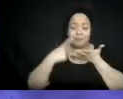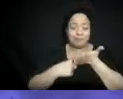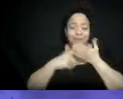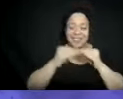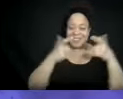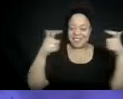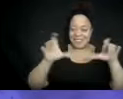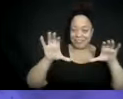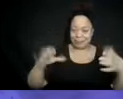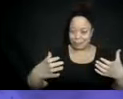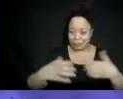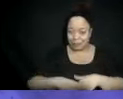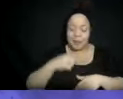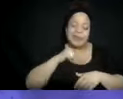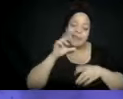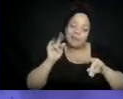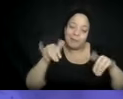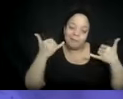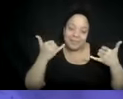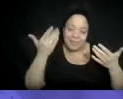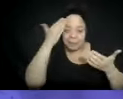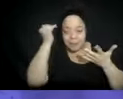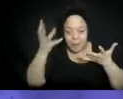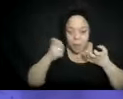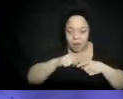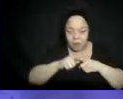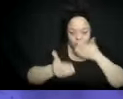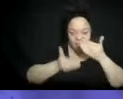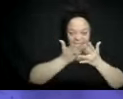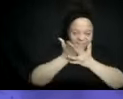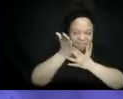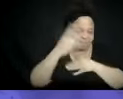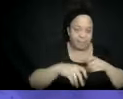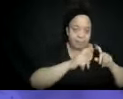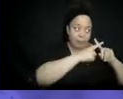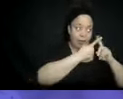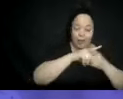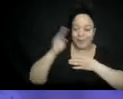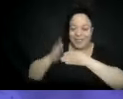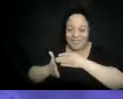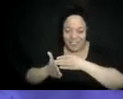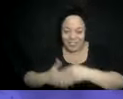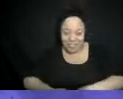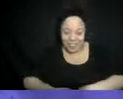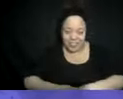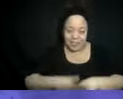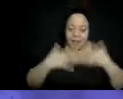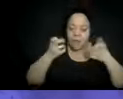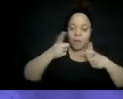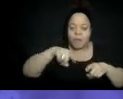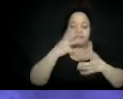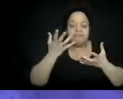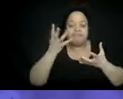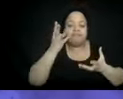you to get an experience of what it's like to do this. And that, you know, it's something you can facilitate on your own